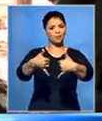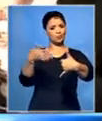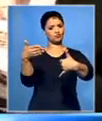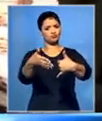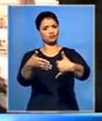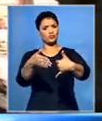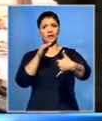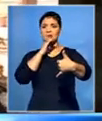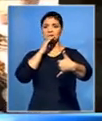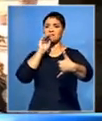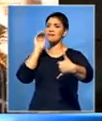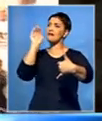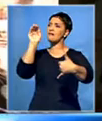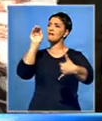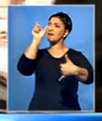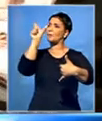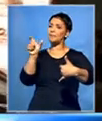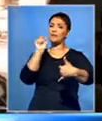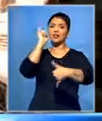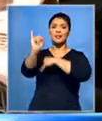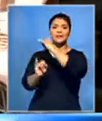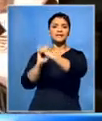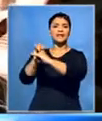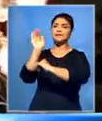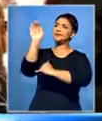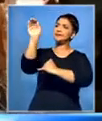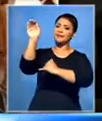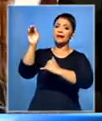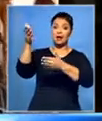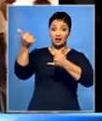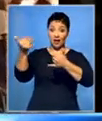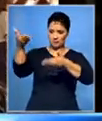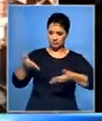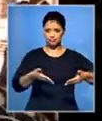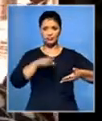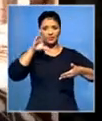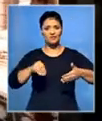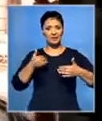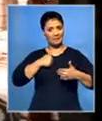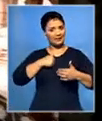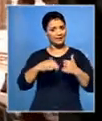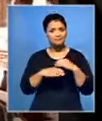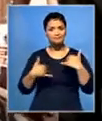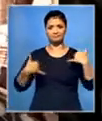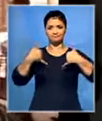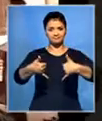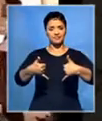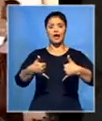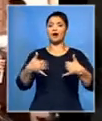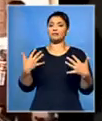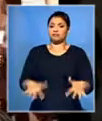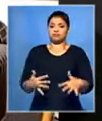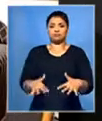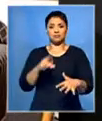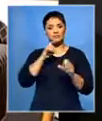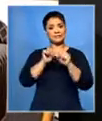foreign performers abroad, people who have served abroad. So these are two major differences in the South African